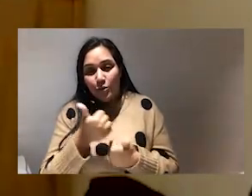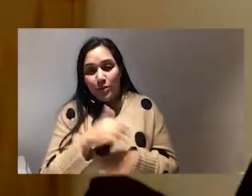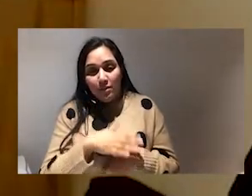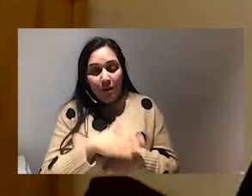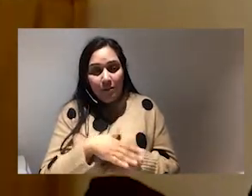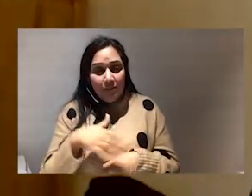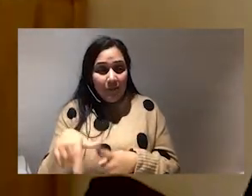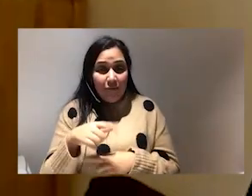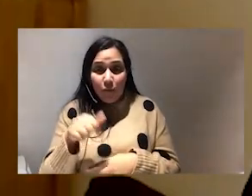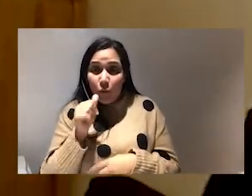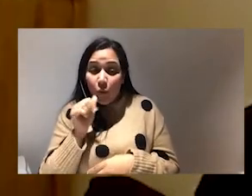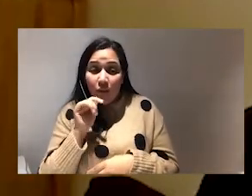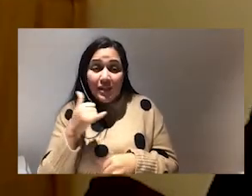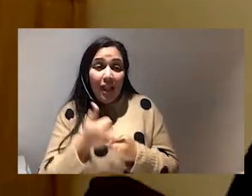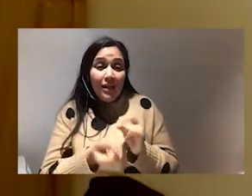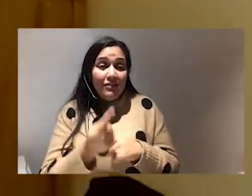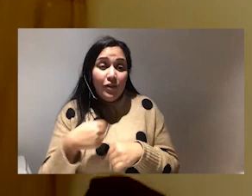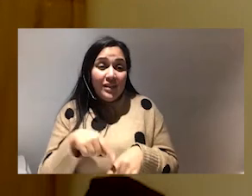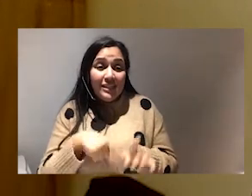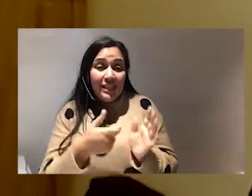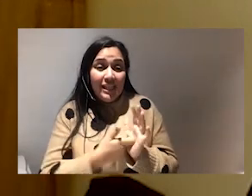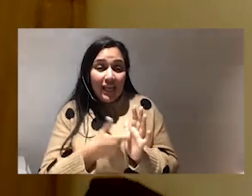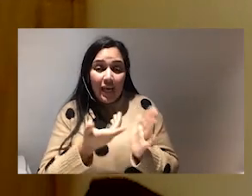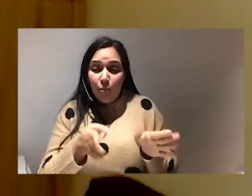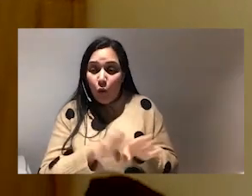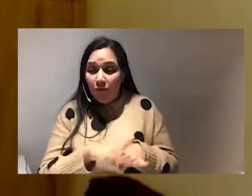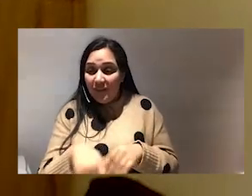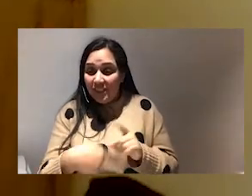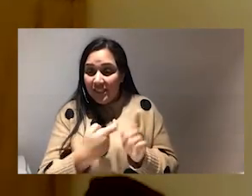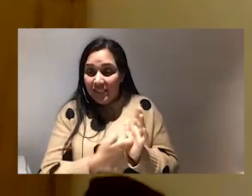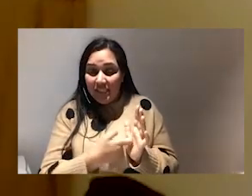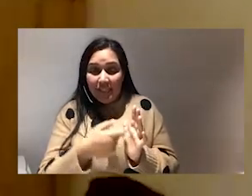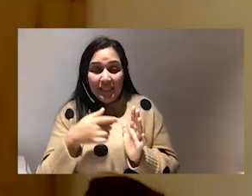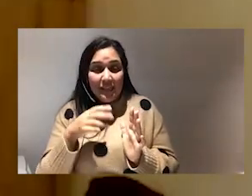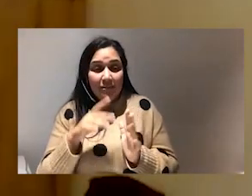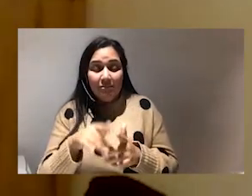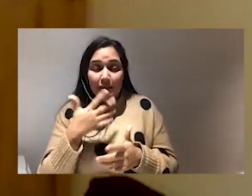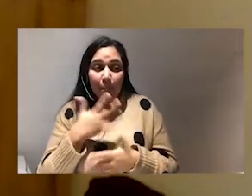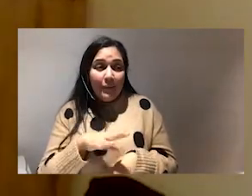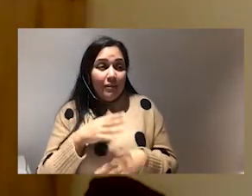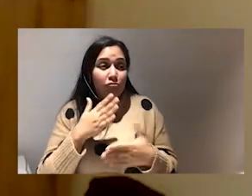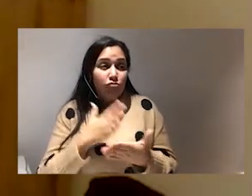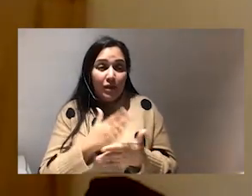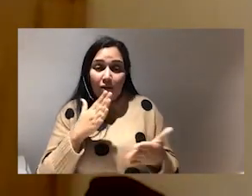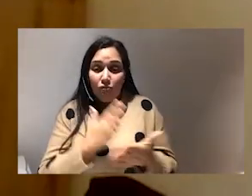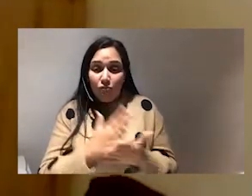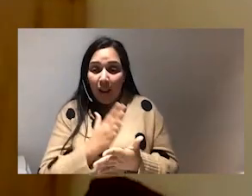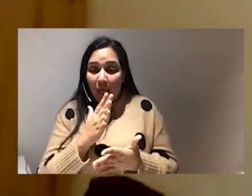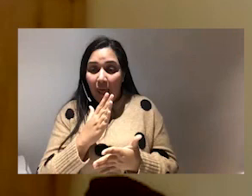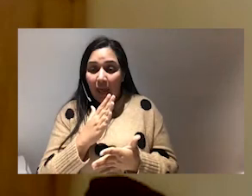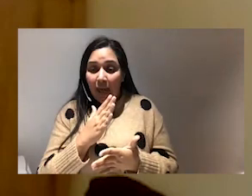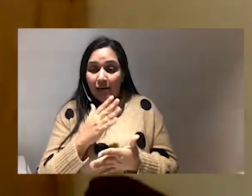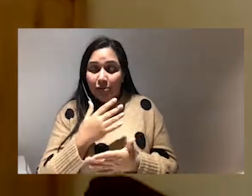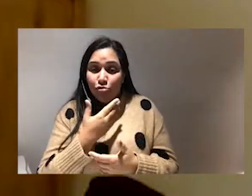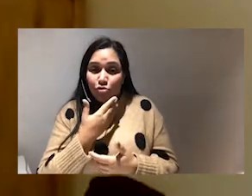just so everybody knows this is the last event of the year like i'm closing off for the year um this has been a really really really like joyful